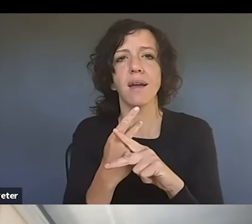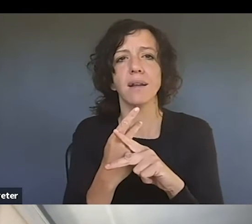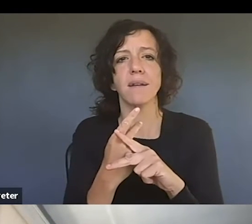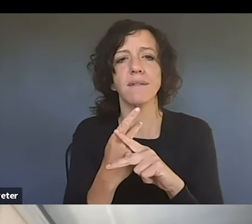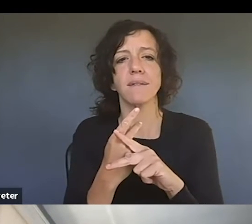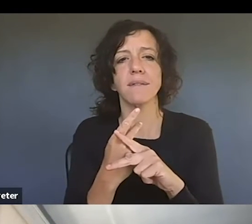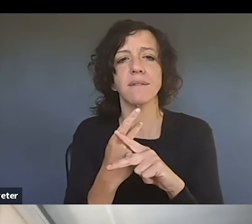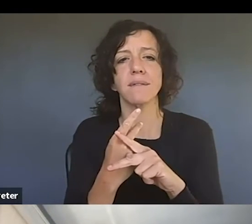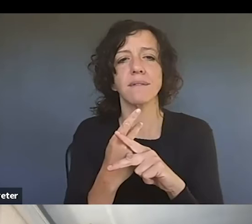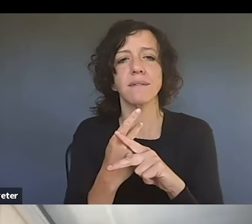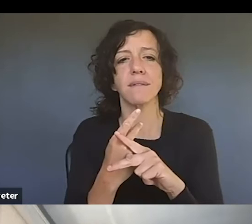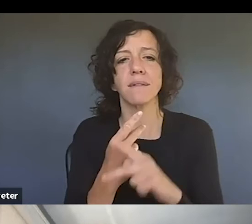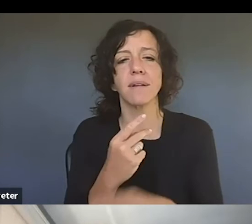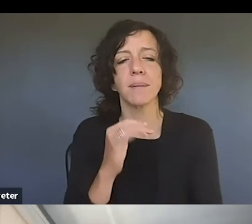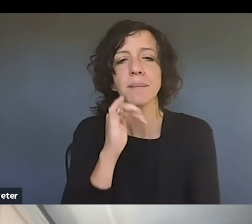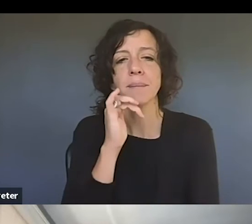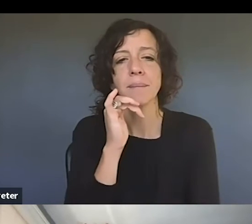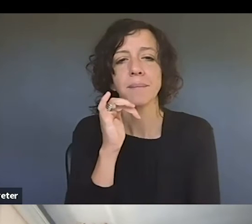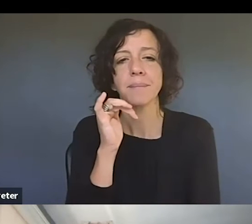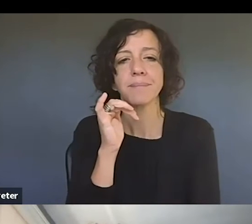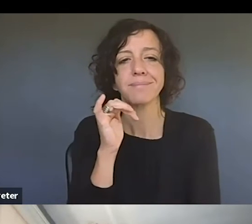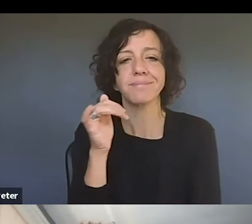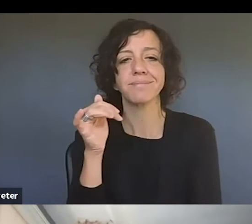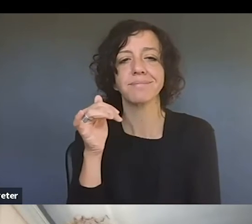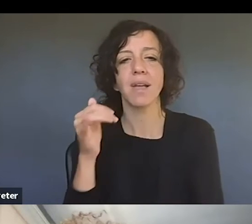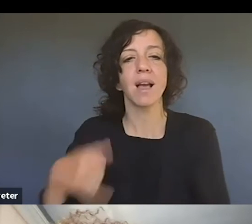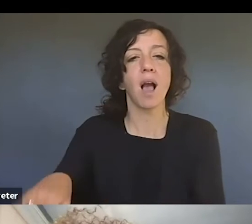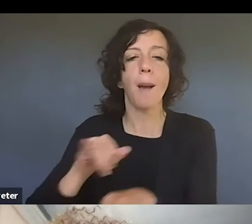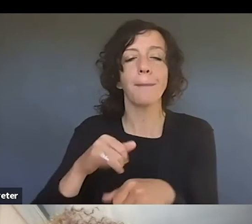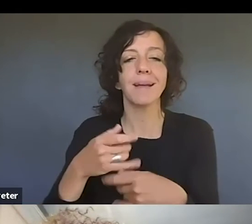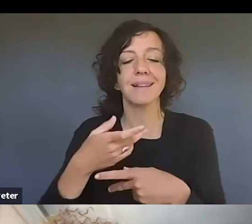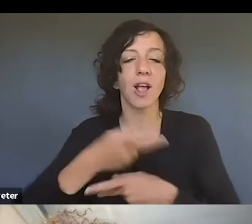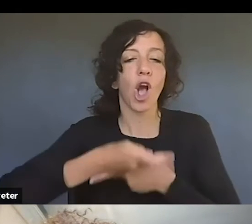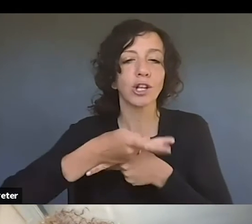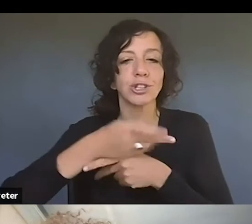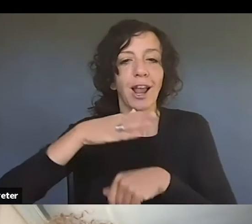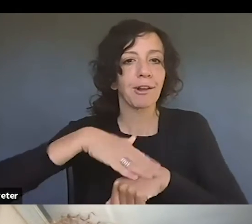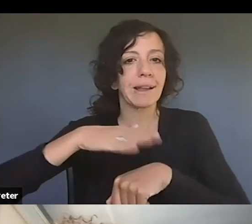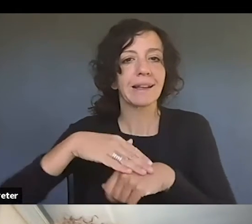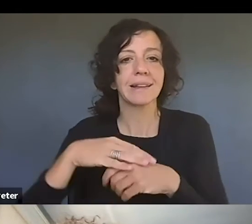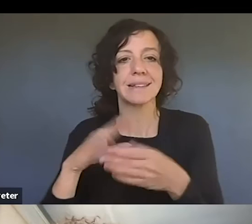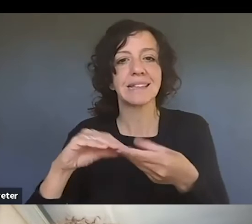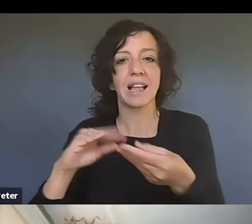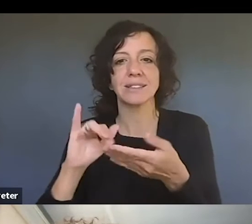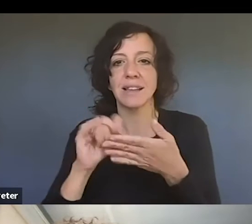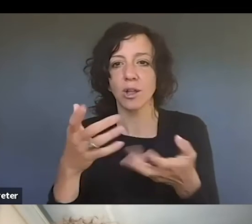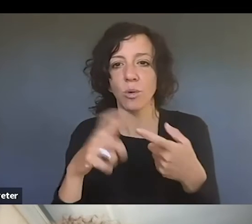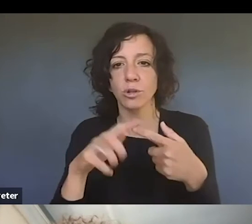missteps have you seen, um, common, you know, cautionary tales that you would like to share with visual artists?